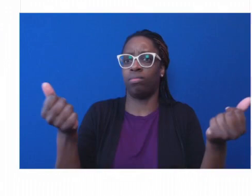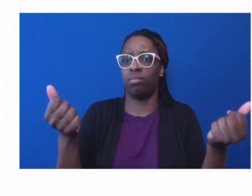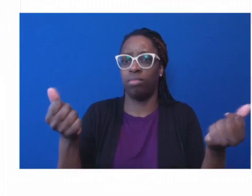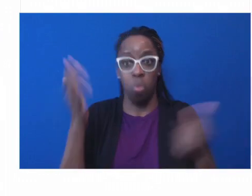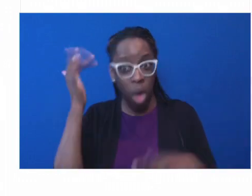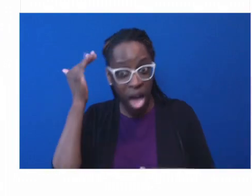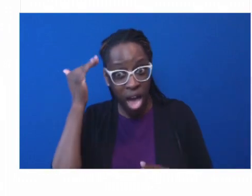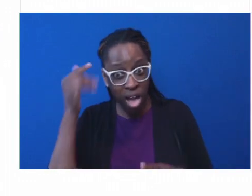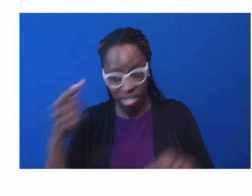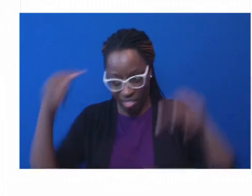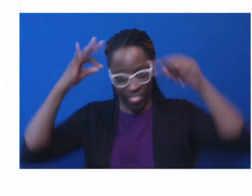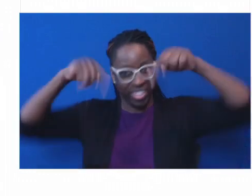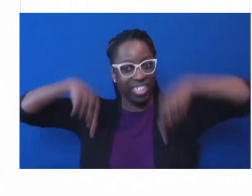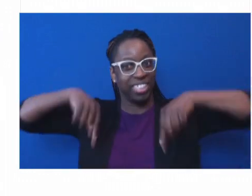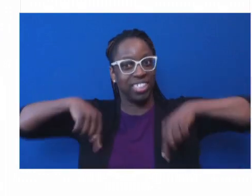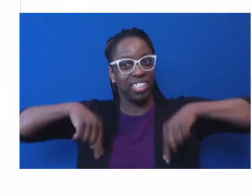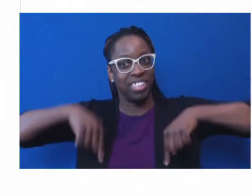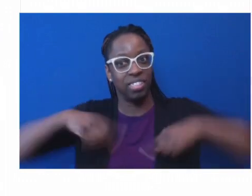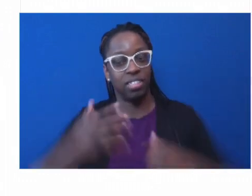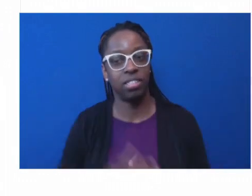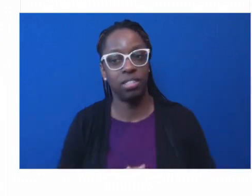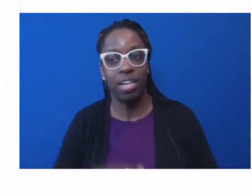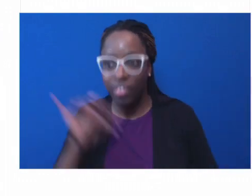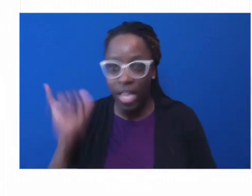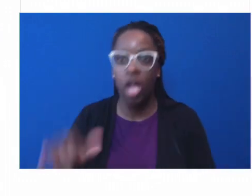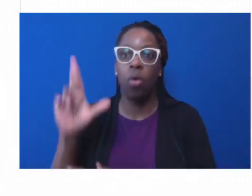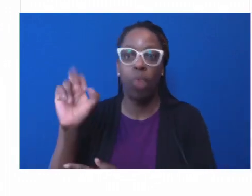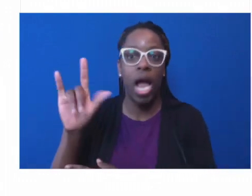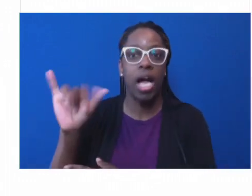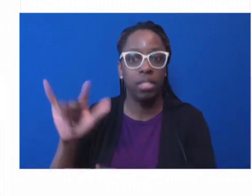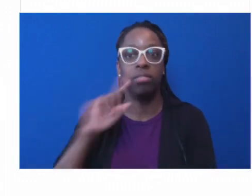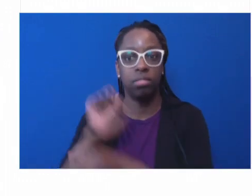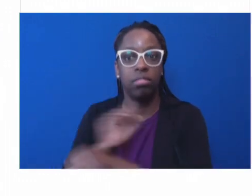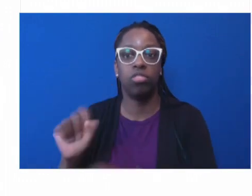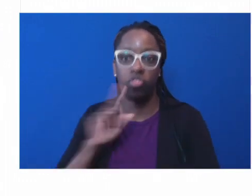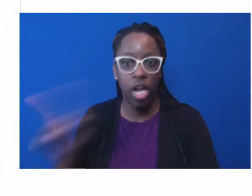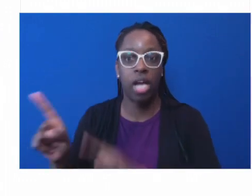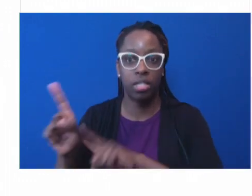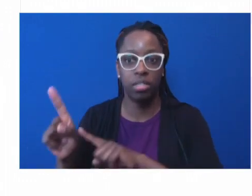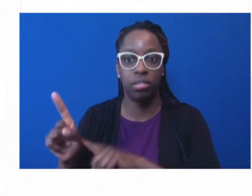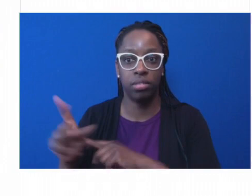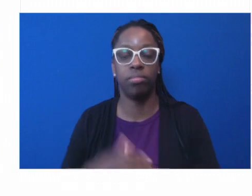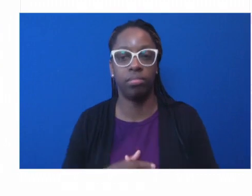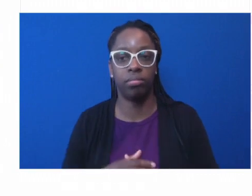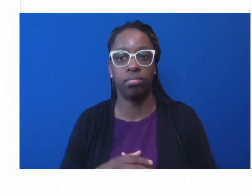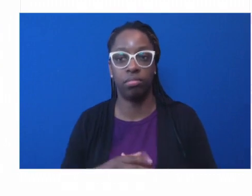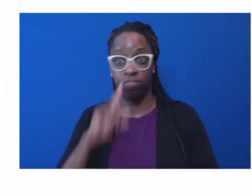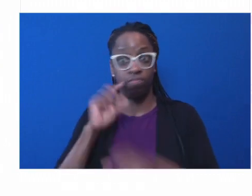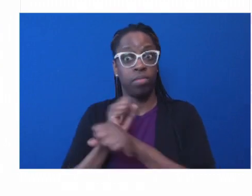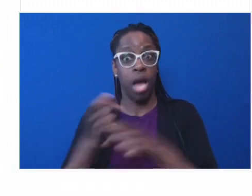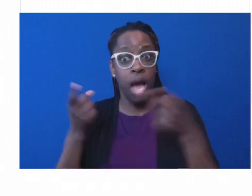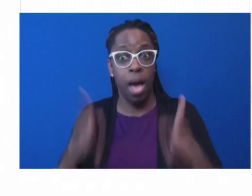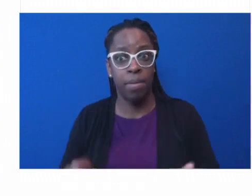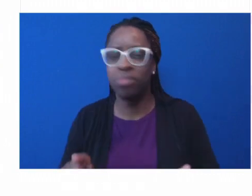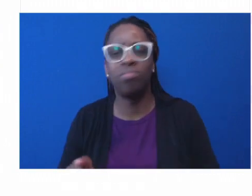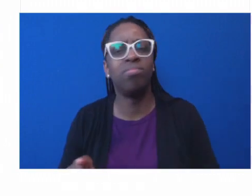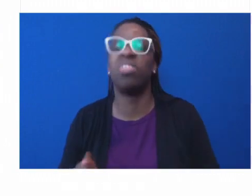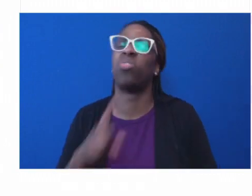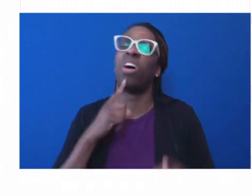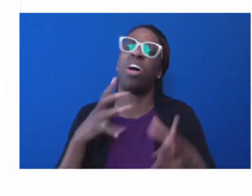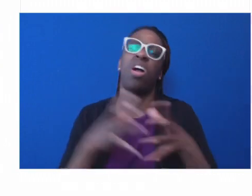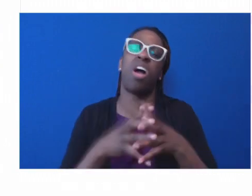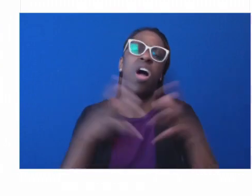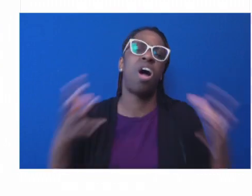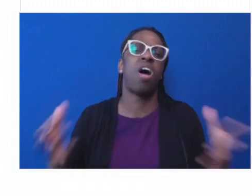The retrenchment is happening as we speak. And a lot of the convening that the health departments did, I'm sure in